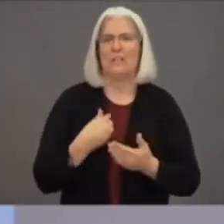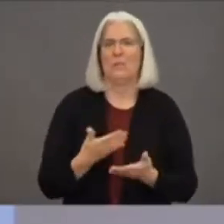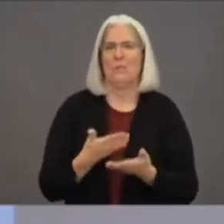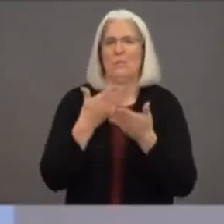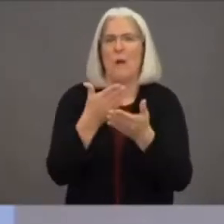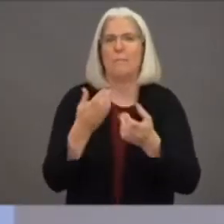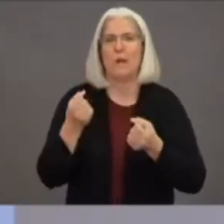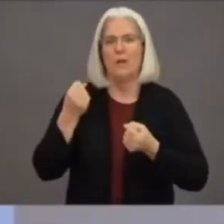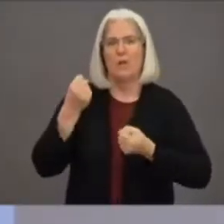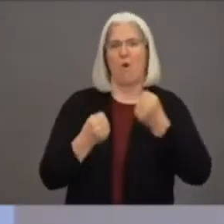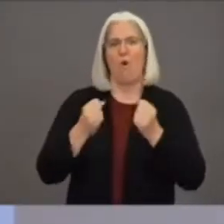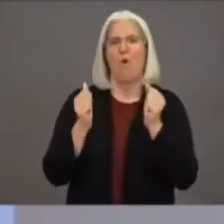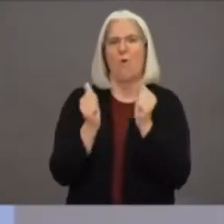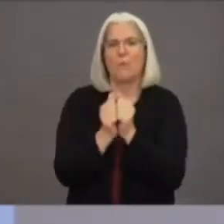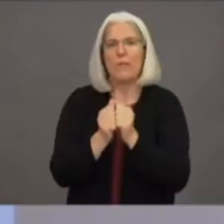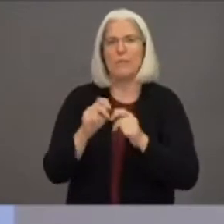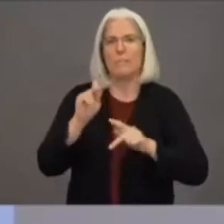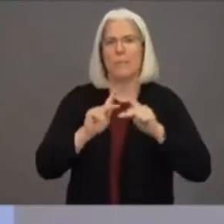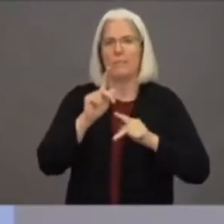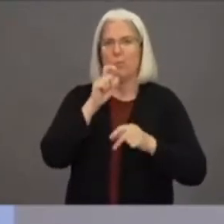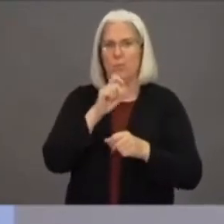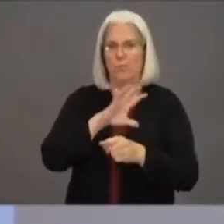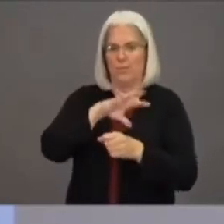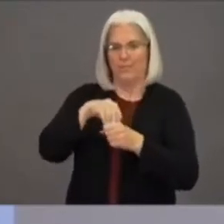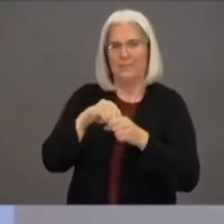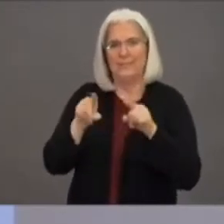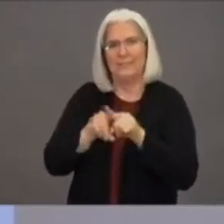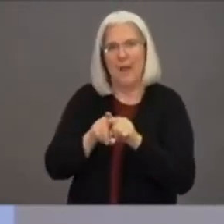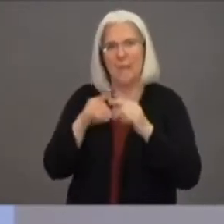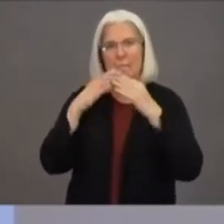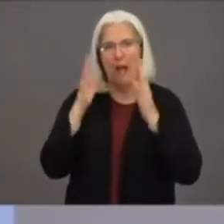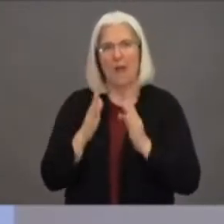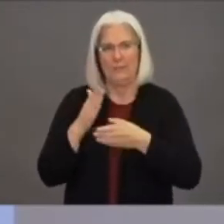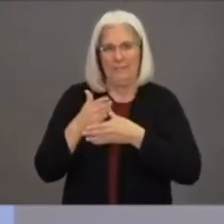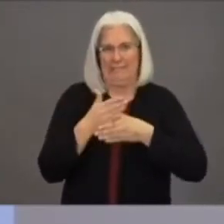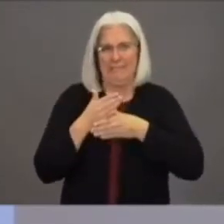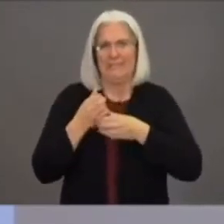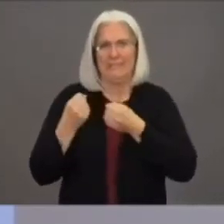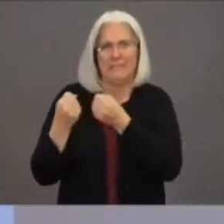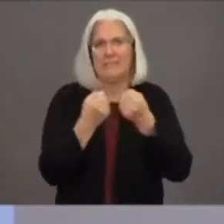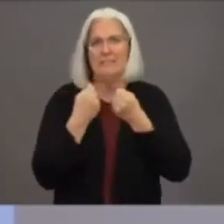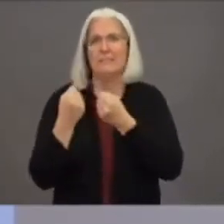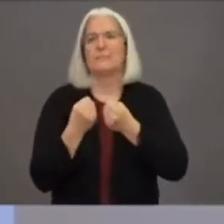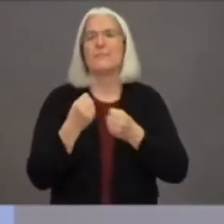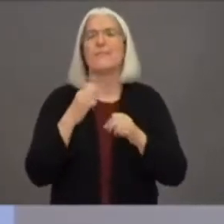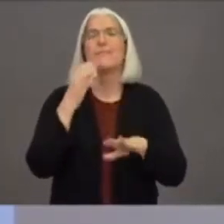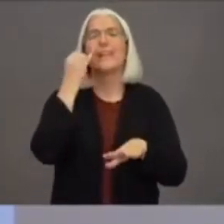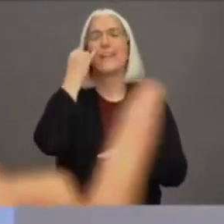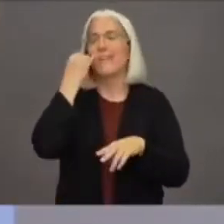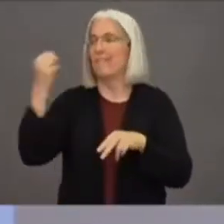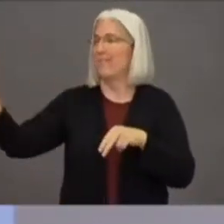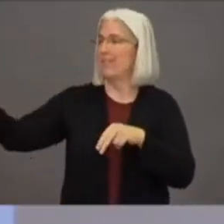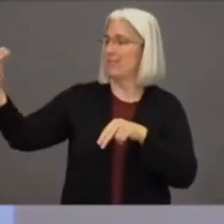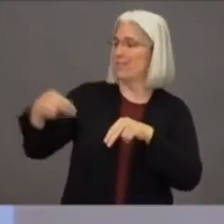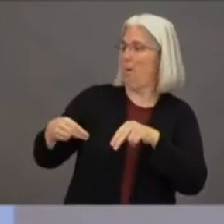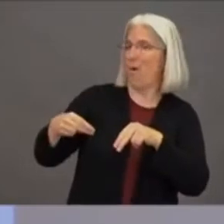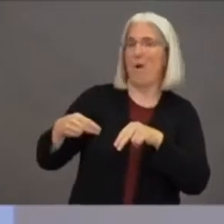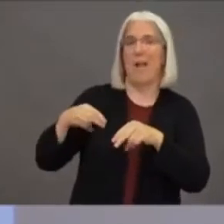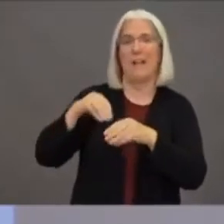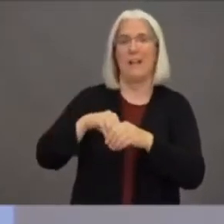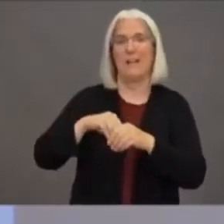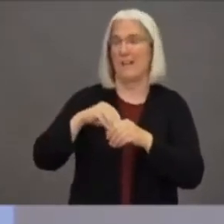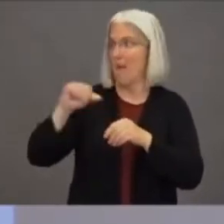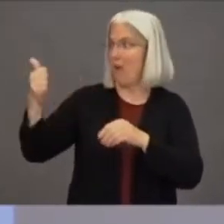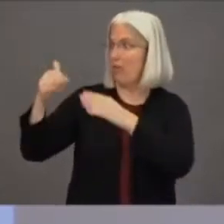activity and make sure that you are rolling down those windows. The purpose of that is because we want air to flow,